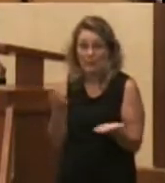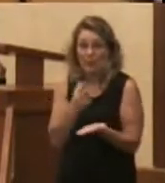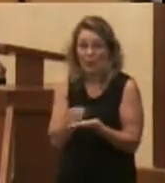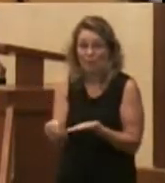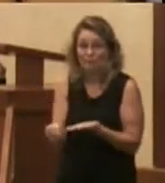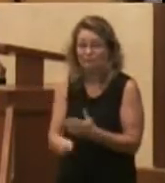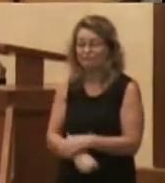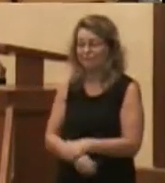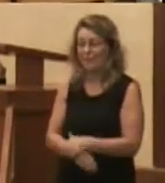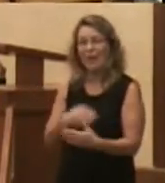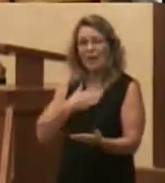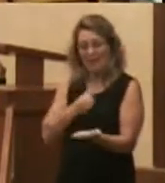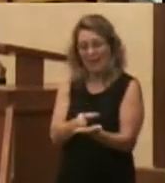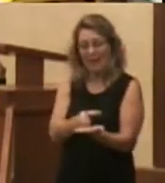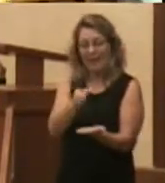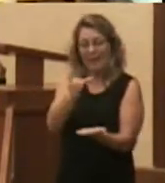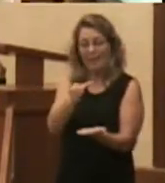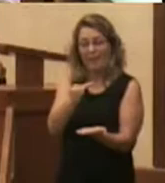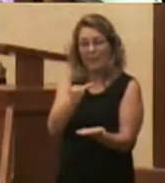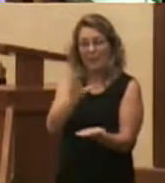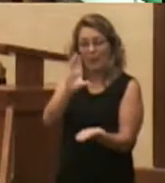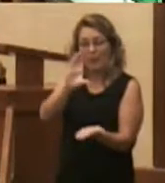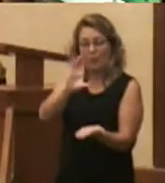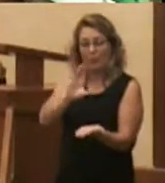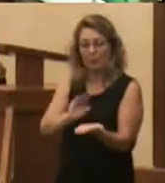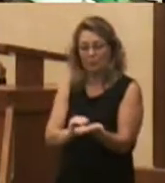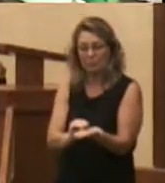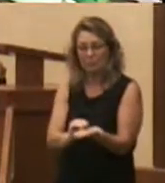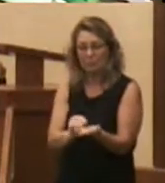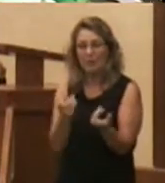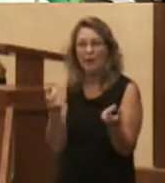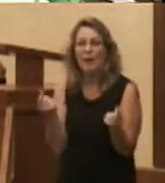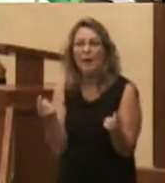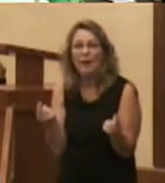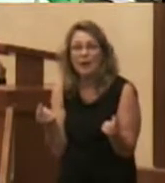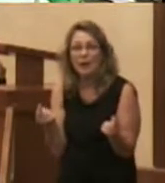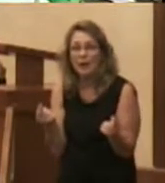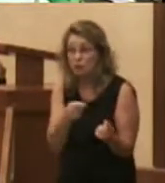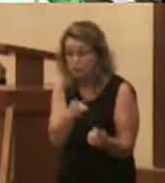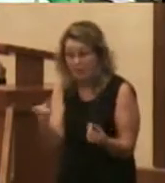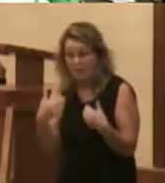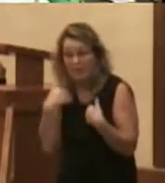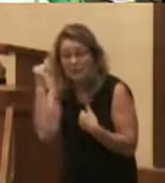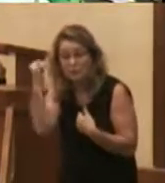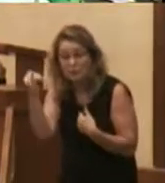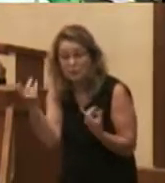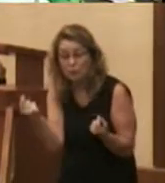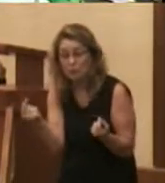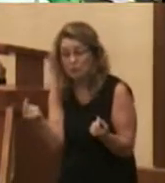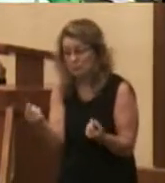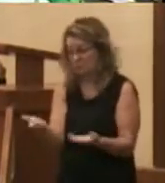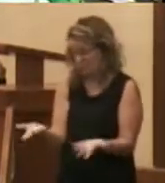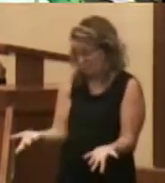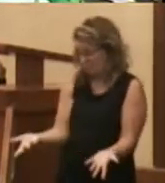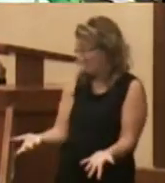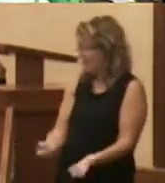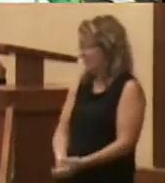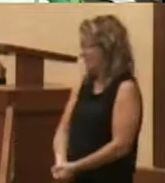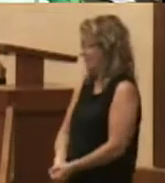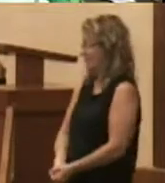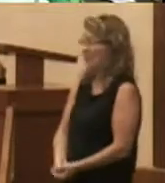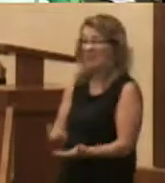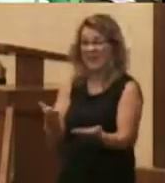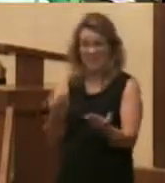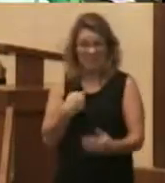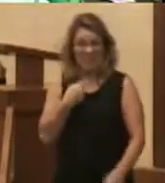My cup is empty. What should I do? Any ideas? You're going let me just be